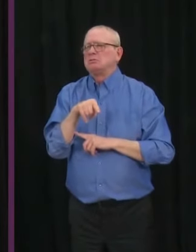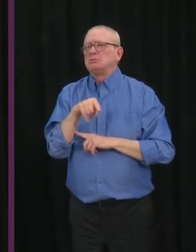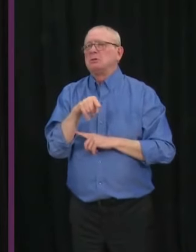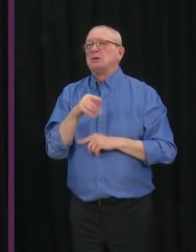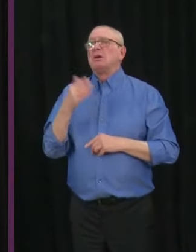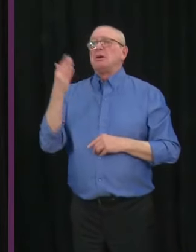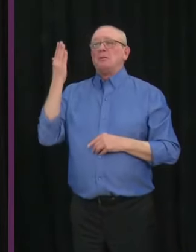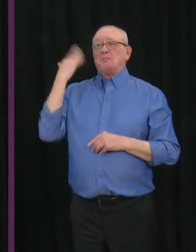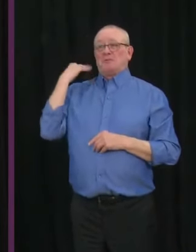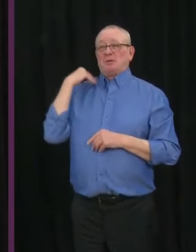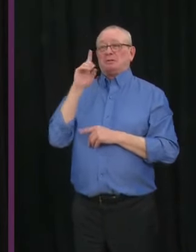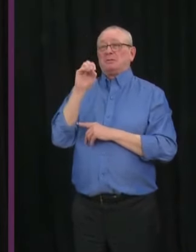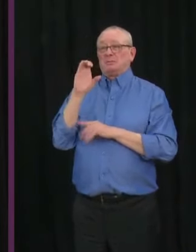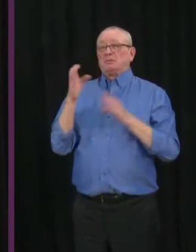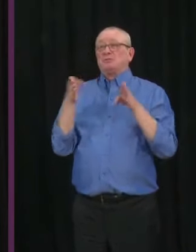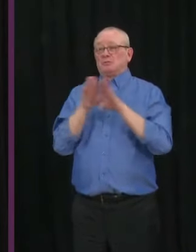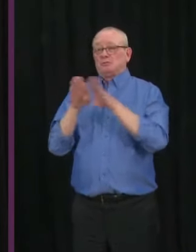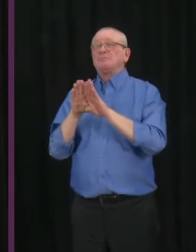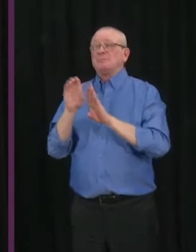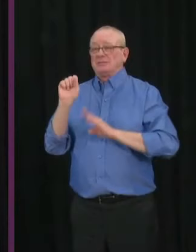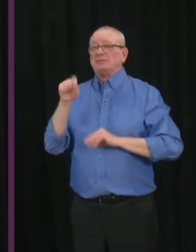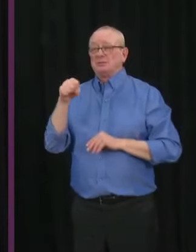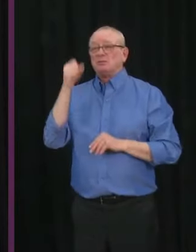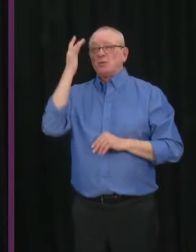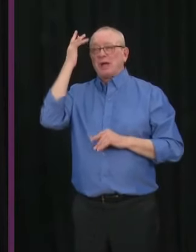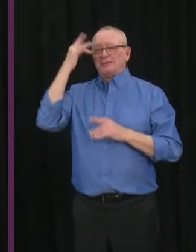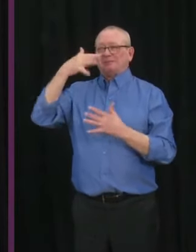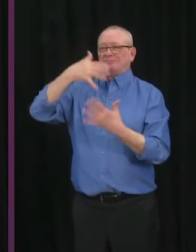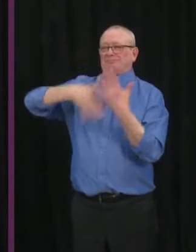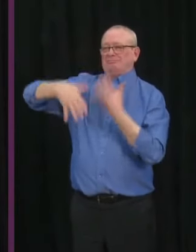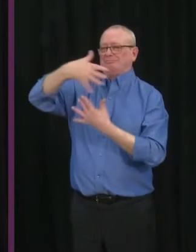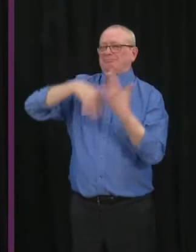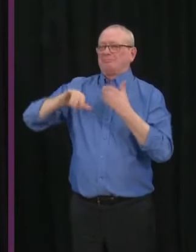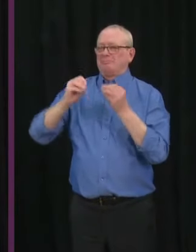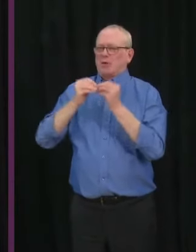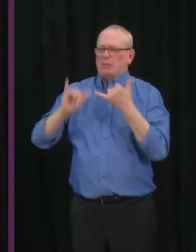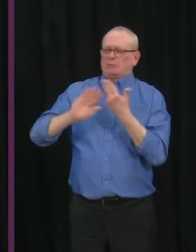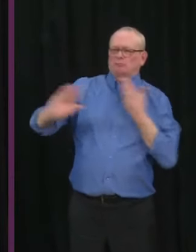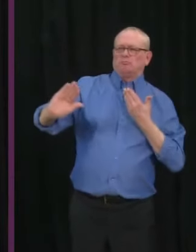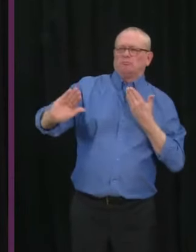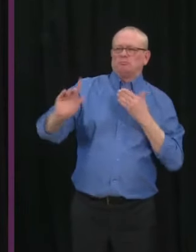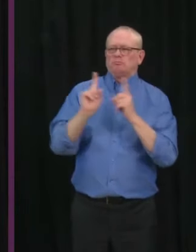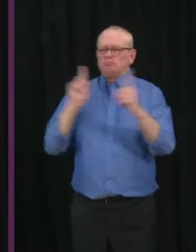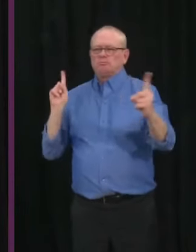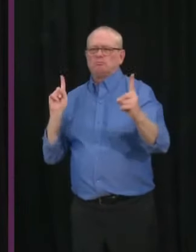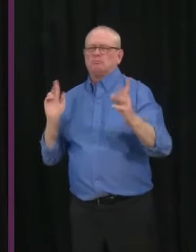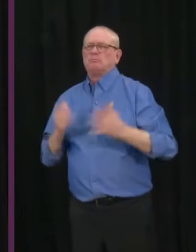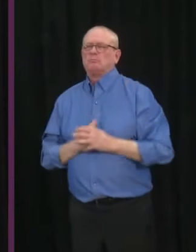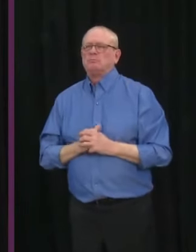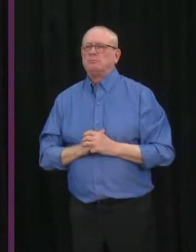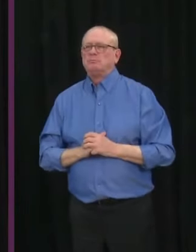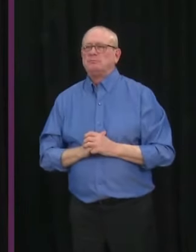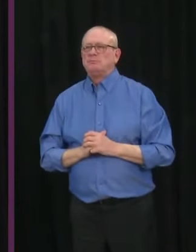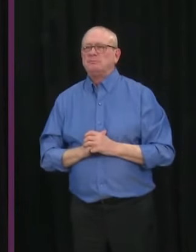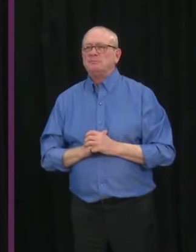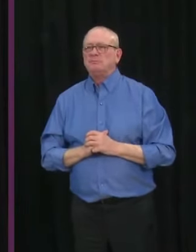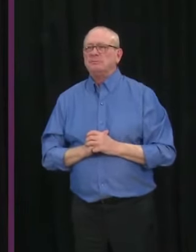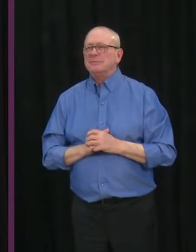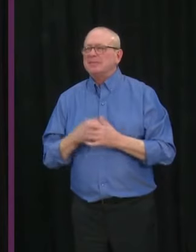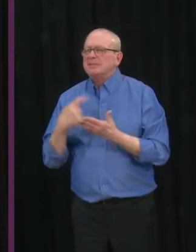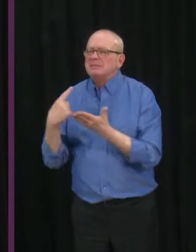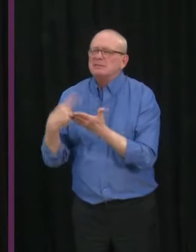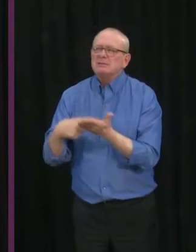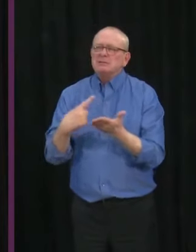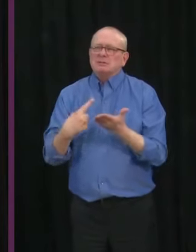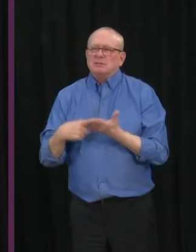with each other on a daily basis. And as we were discussing the possibility of what things could be opened, the things that are being